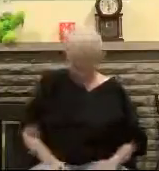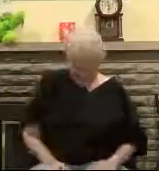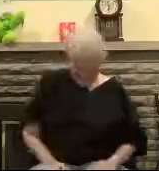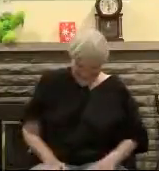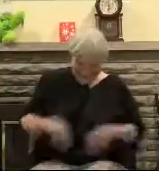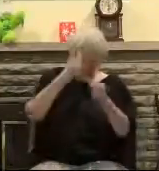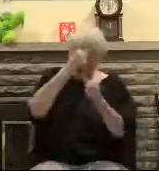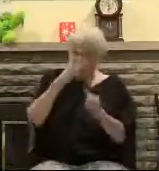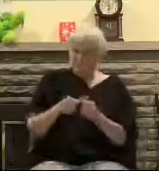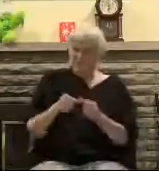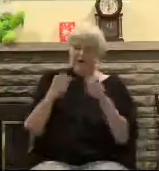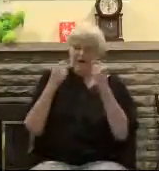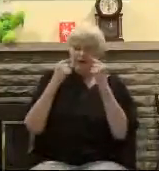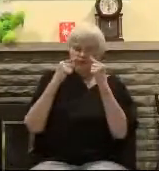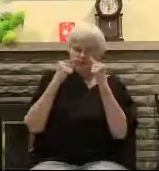thing